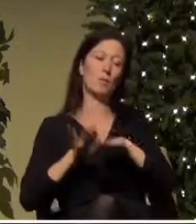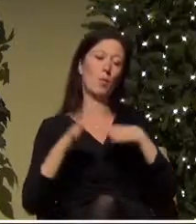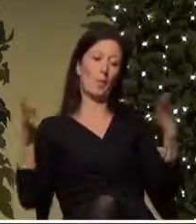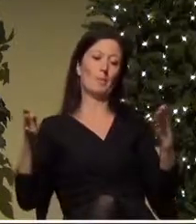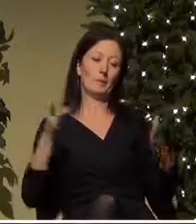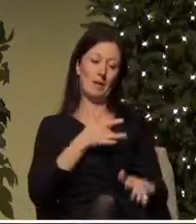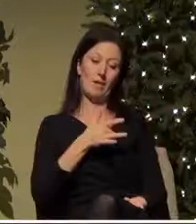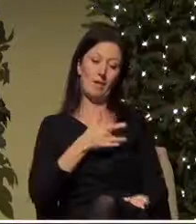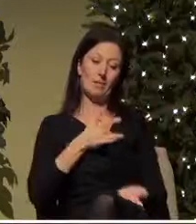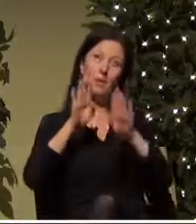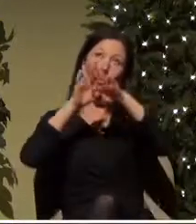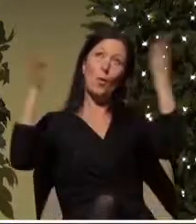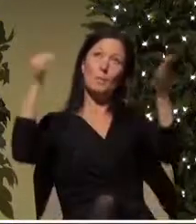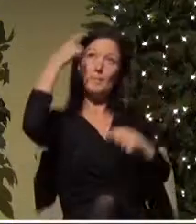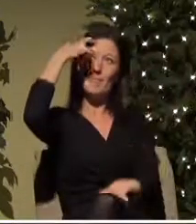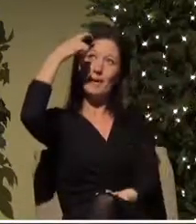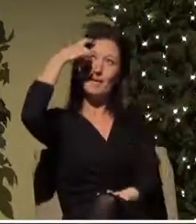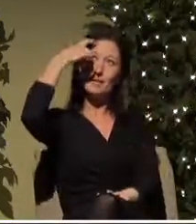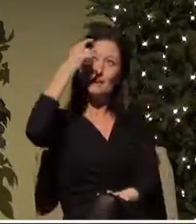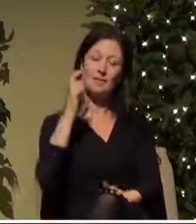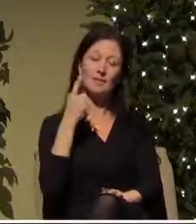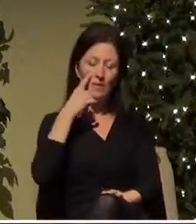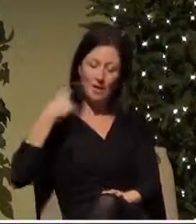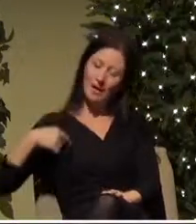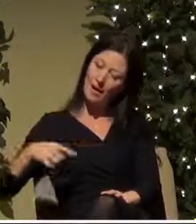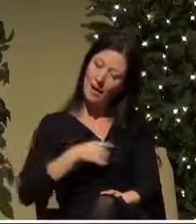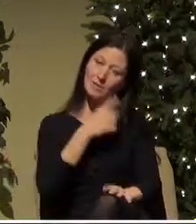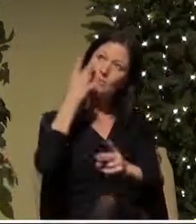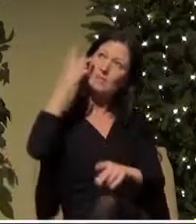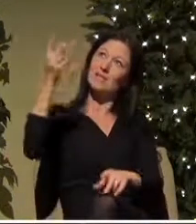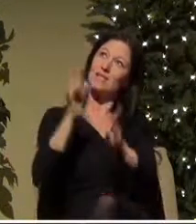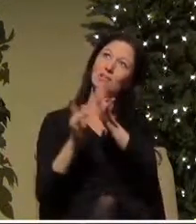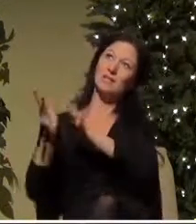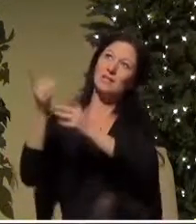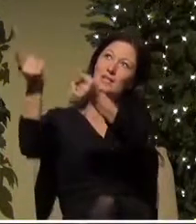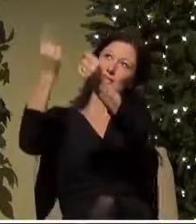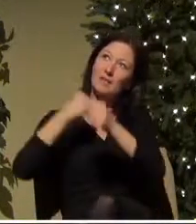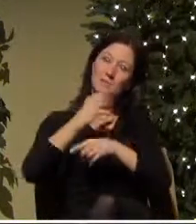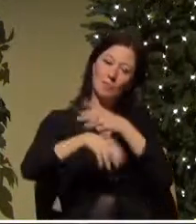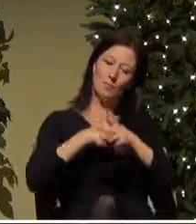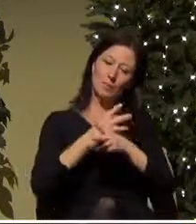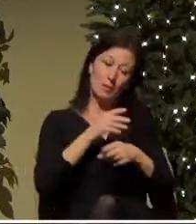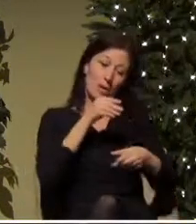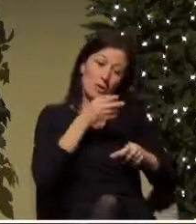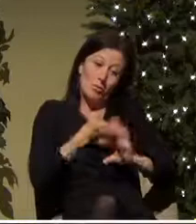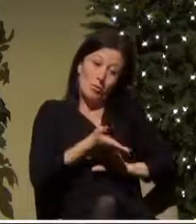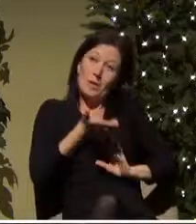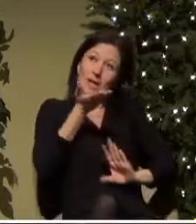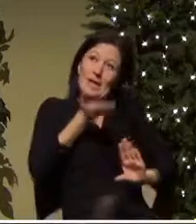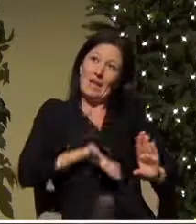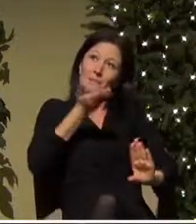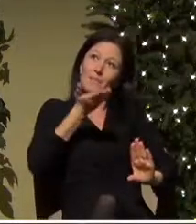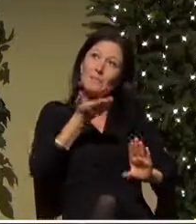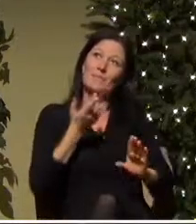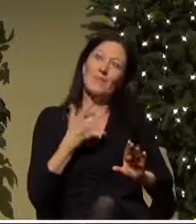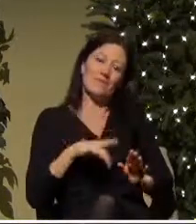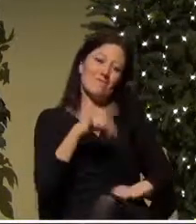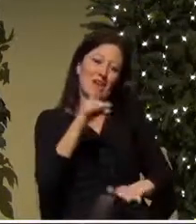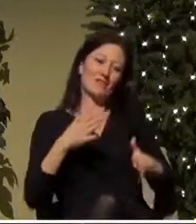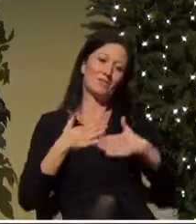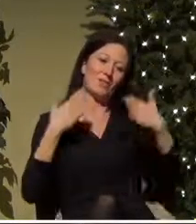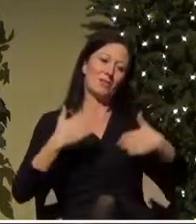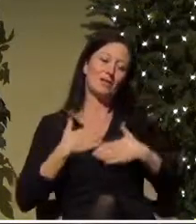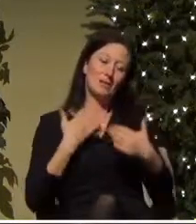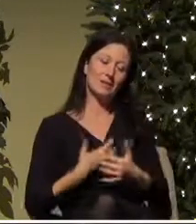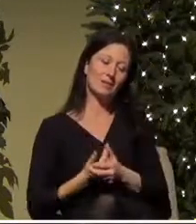so that we might see Jesus coming into the world and in him find our joy we pray that you would place